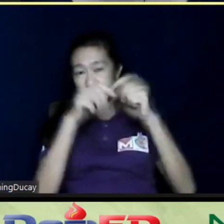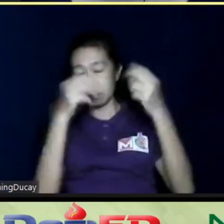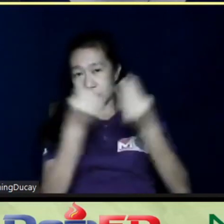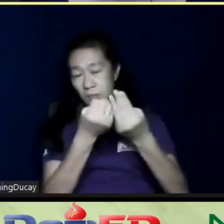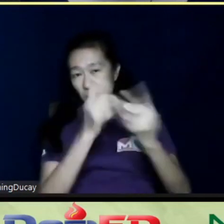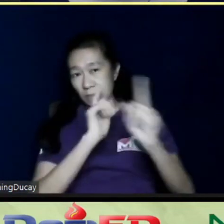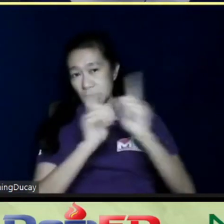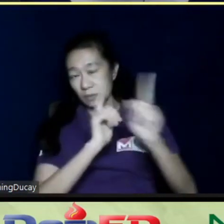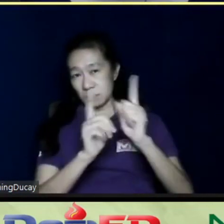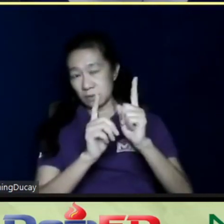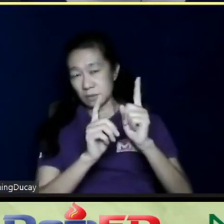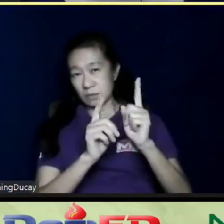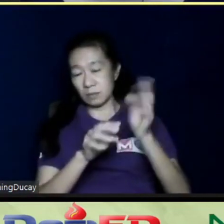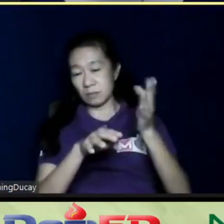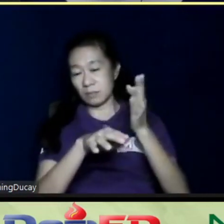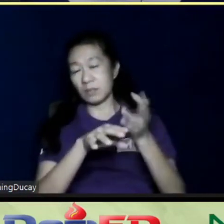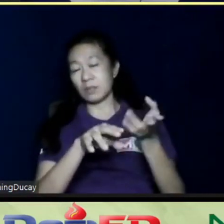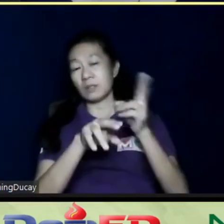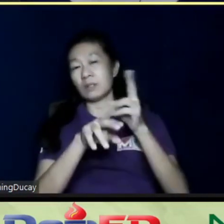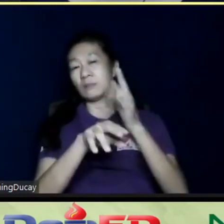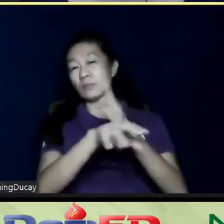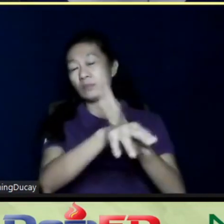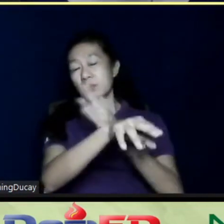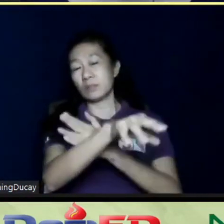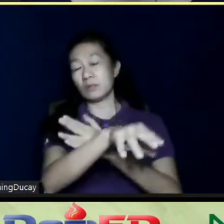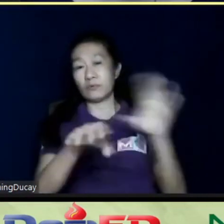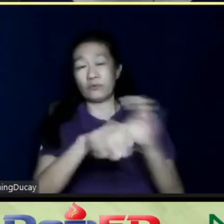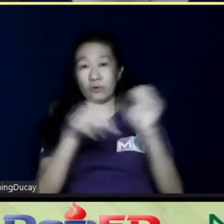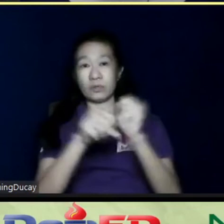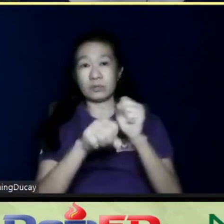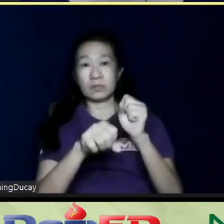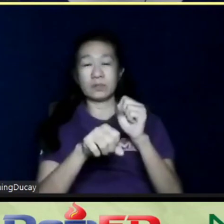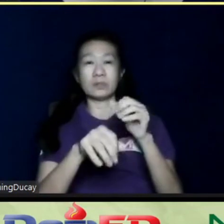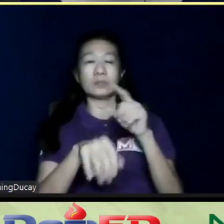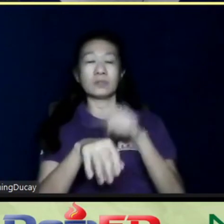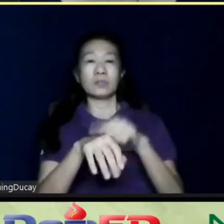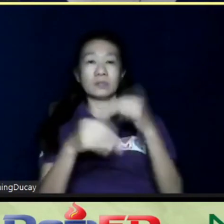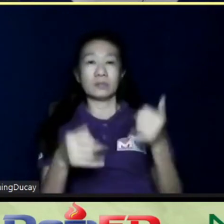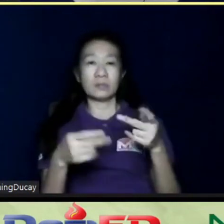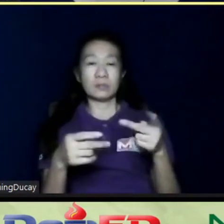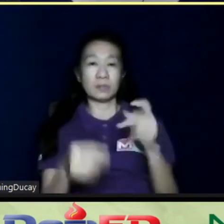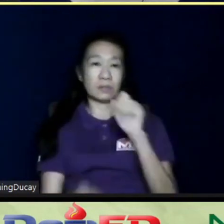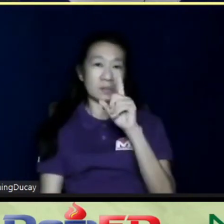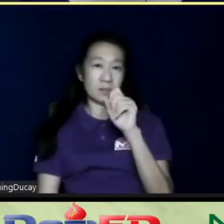that they will improve their work over time. Right now, all of our 11